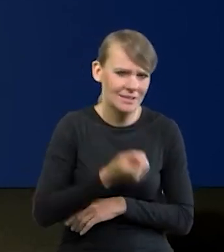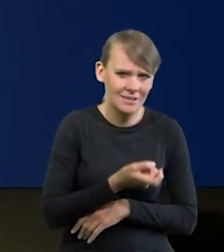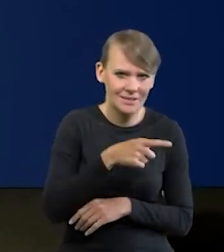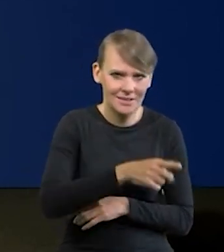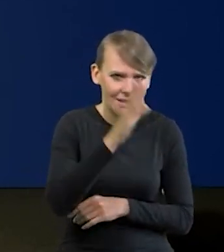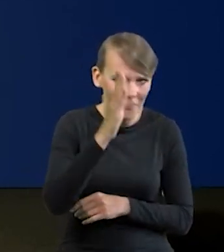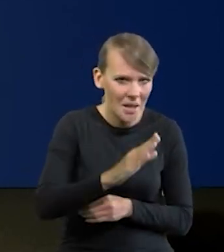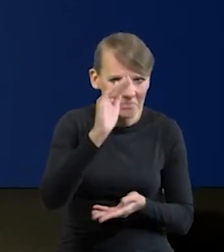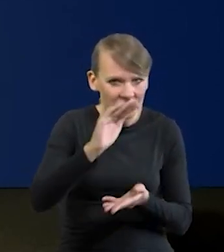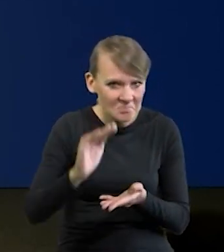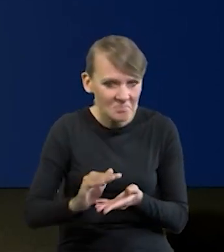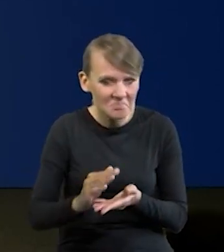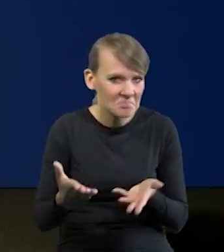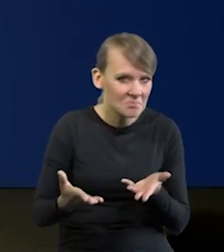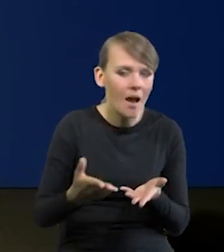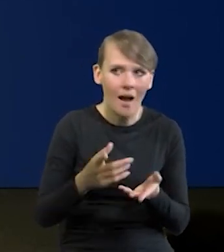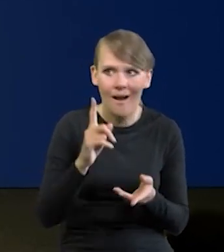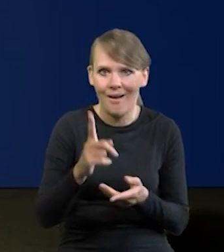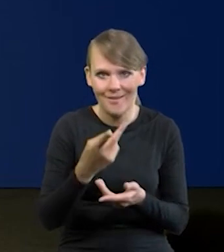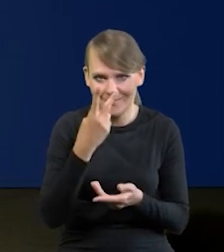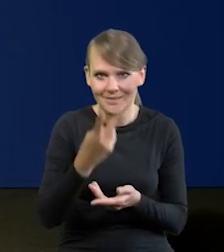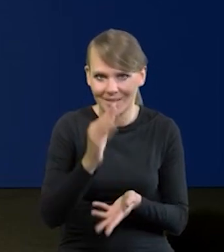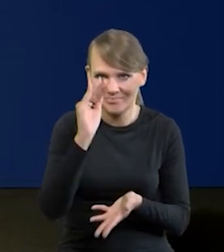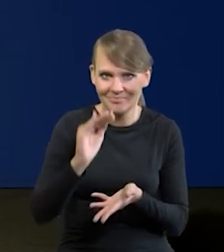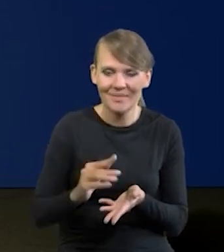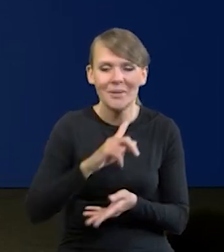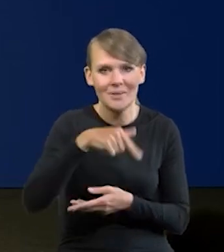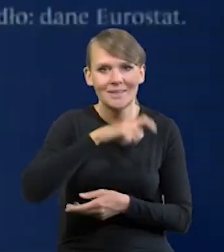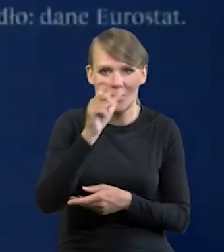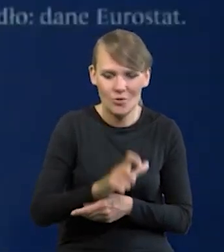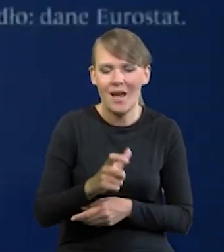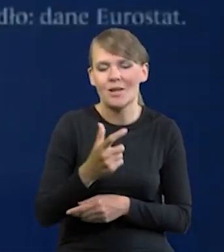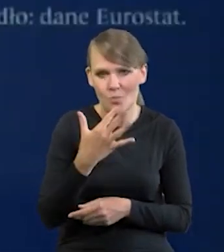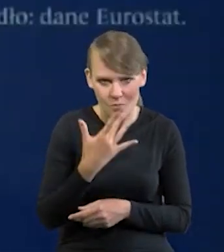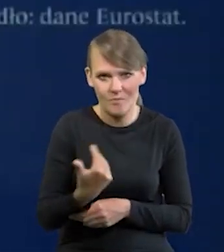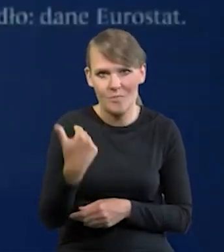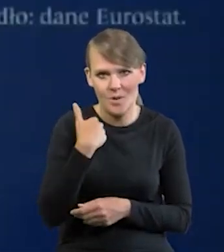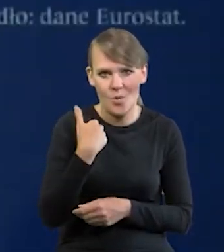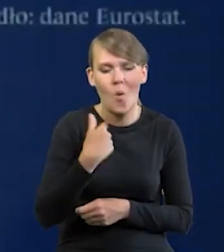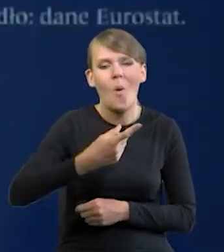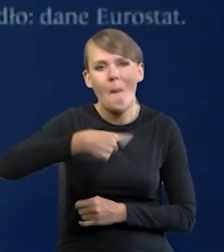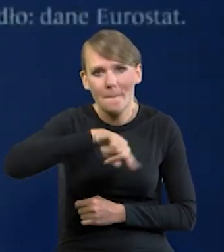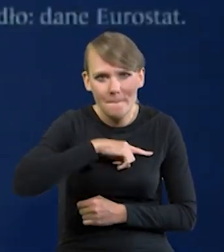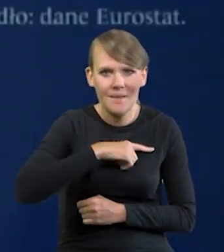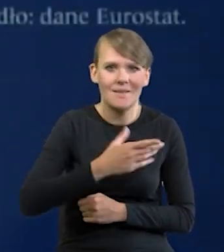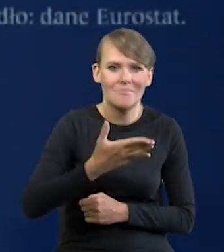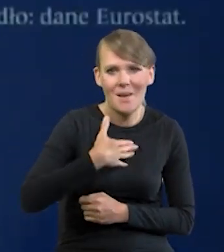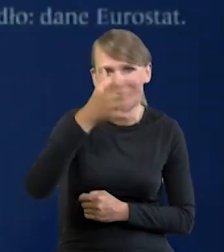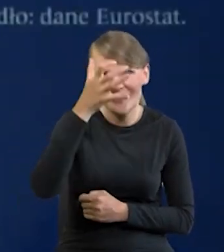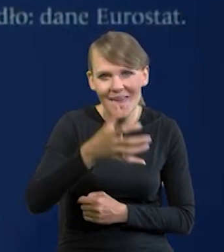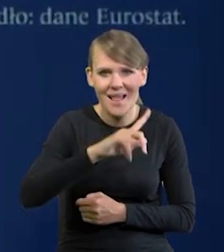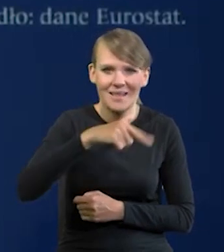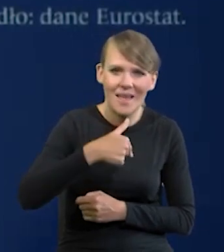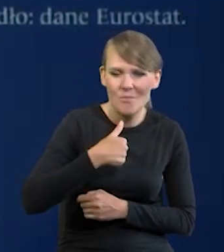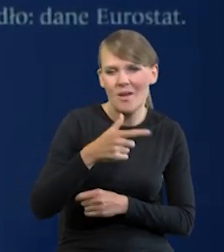to attain this goal by 2024, he said. Despite sluggish economic activity, Glapiński expects marginal GDP growth in